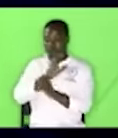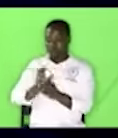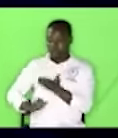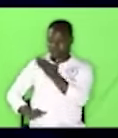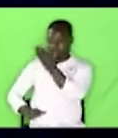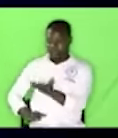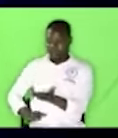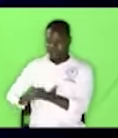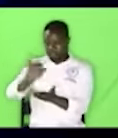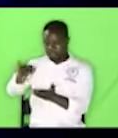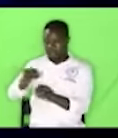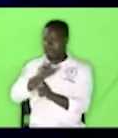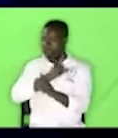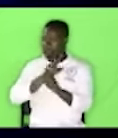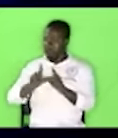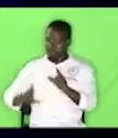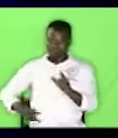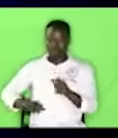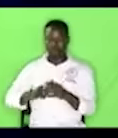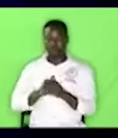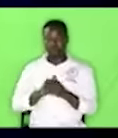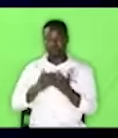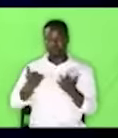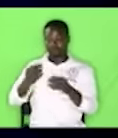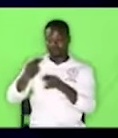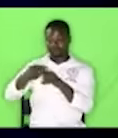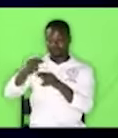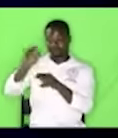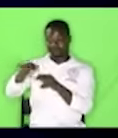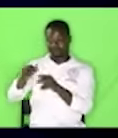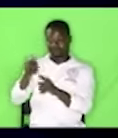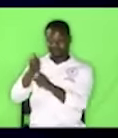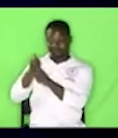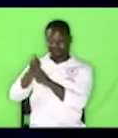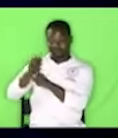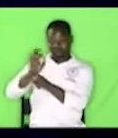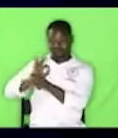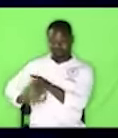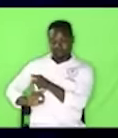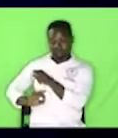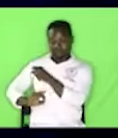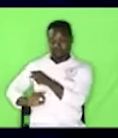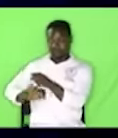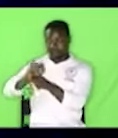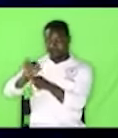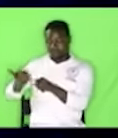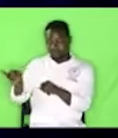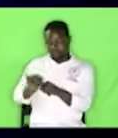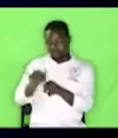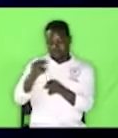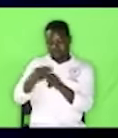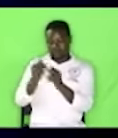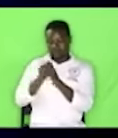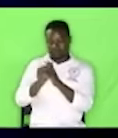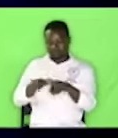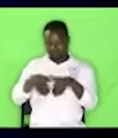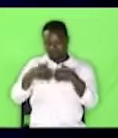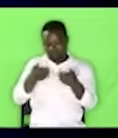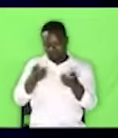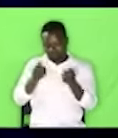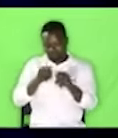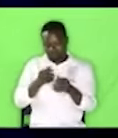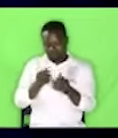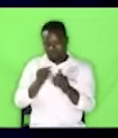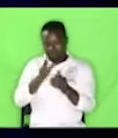what is Lord the name that is inherited is the same name that was given to him at birth